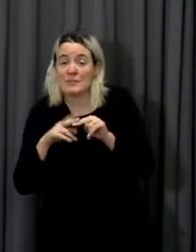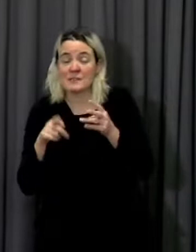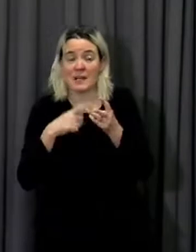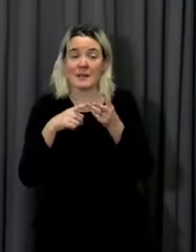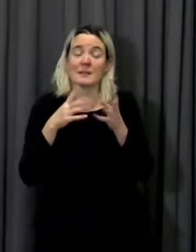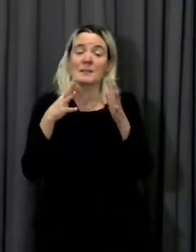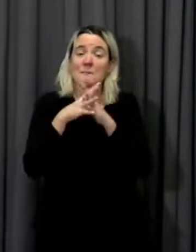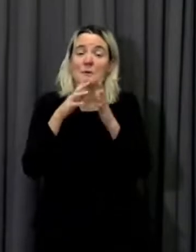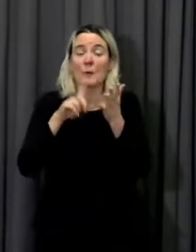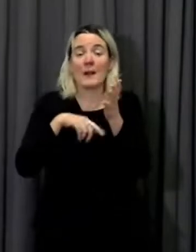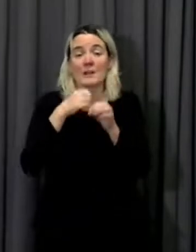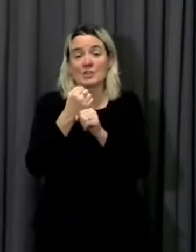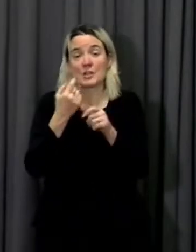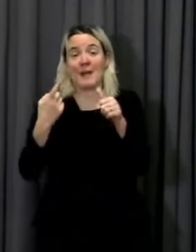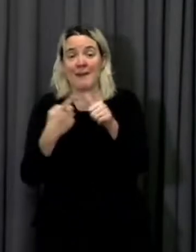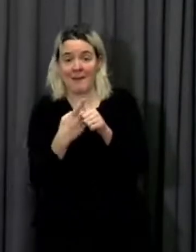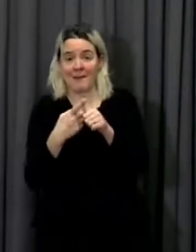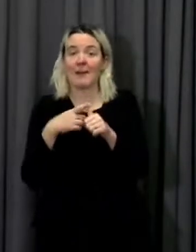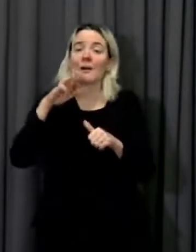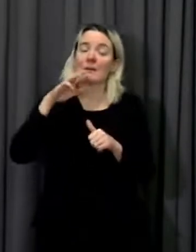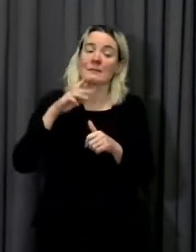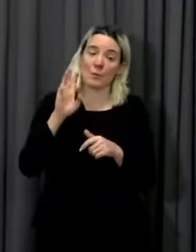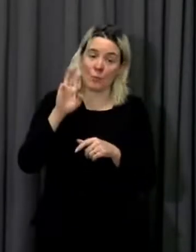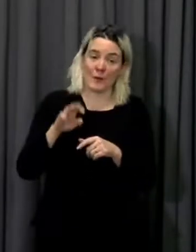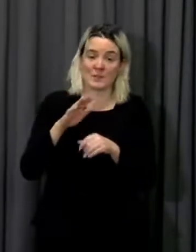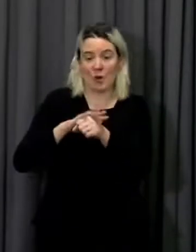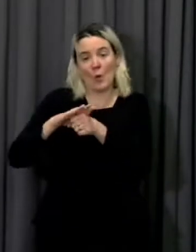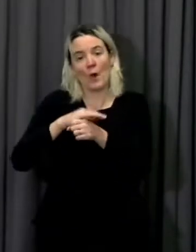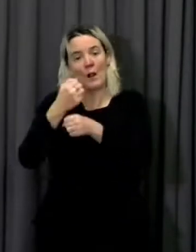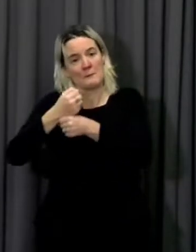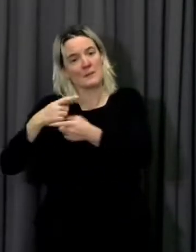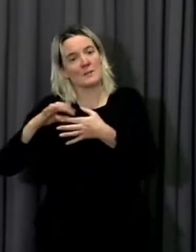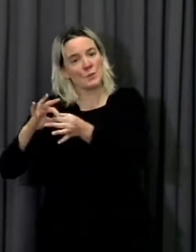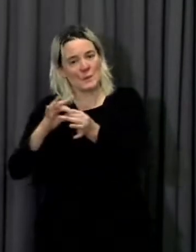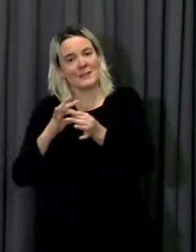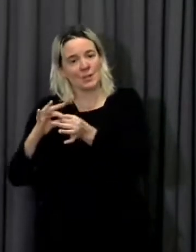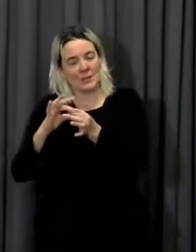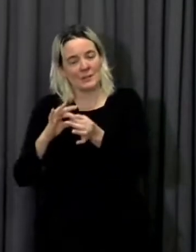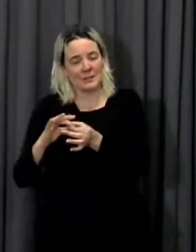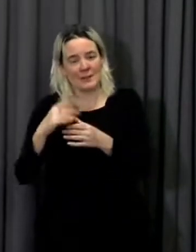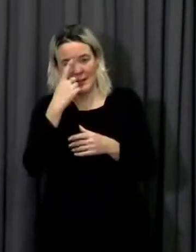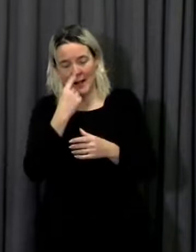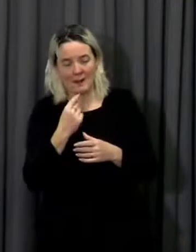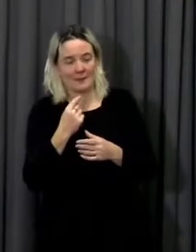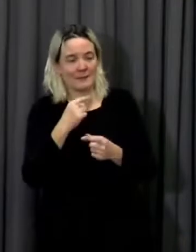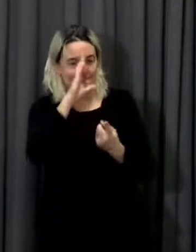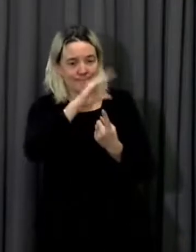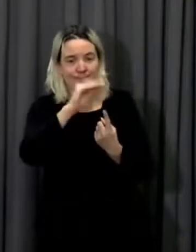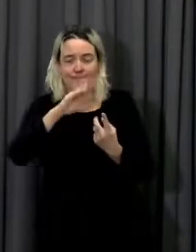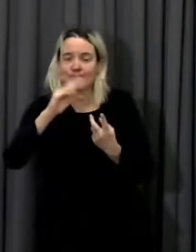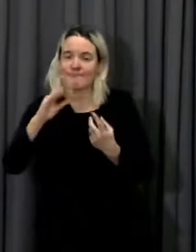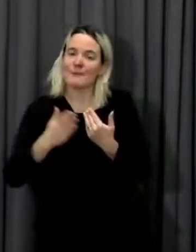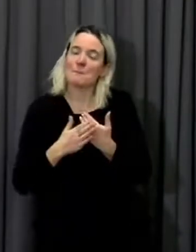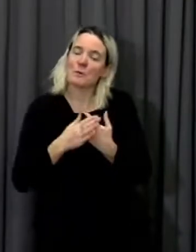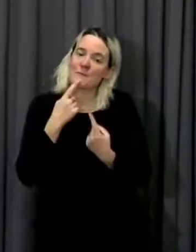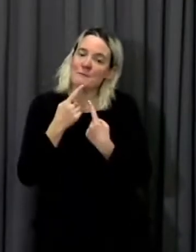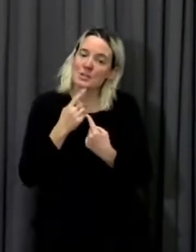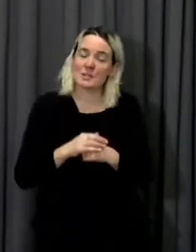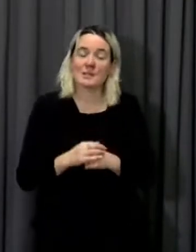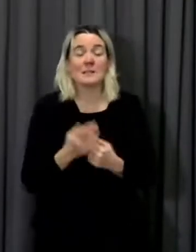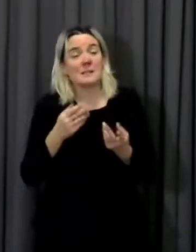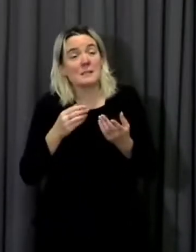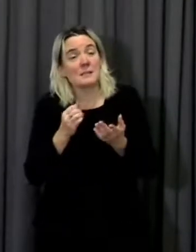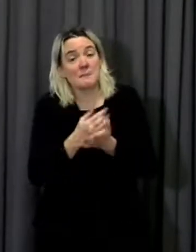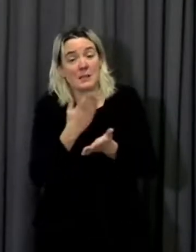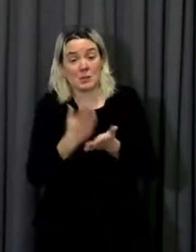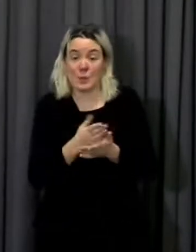to do in terms of a route map to reopening schools in a more balanced way to make sure, of course, that we